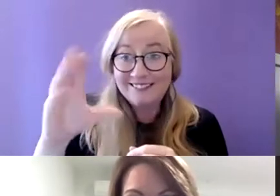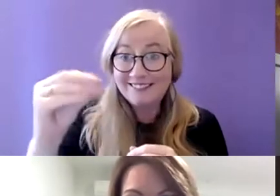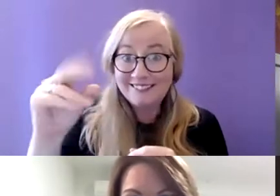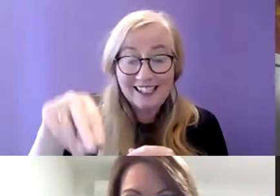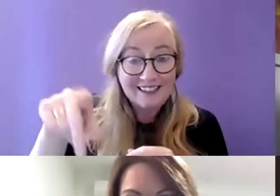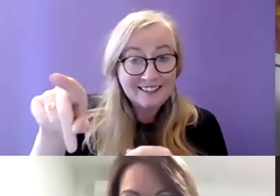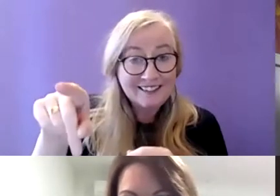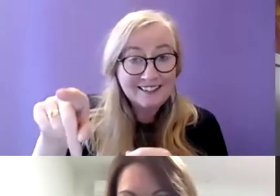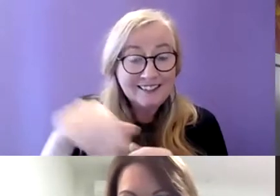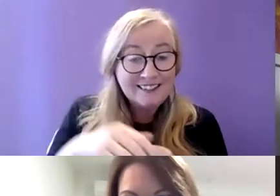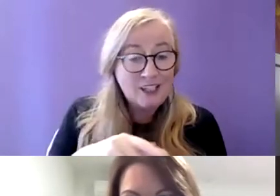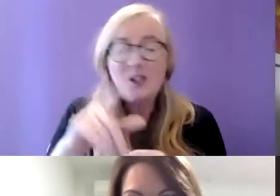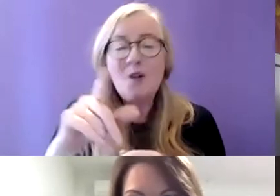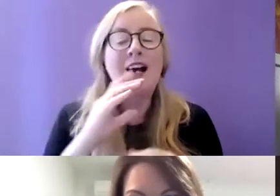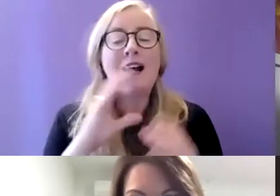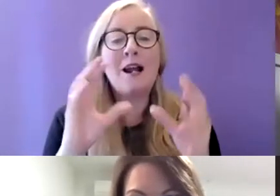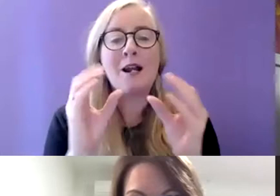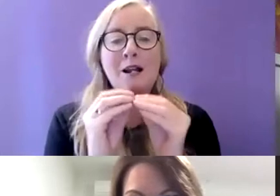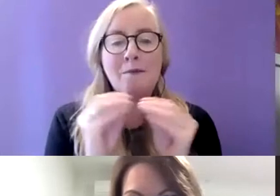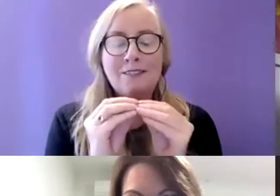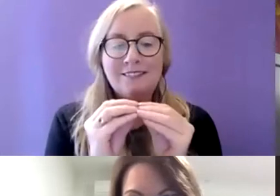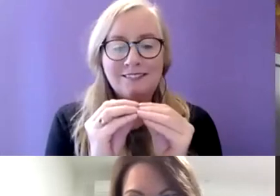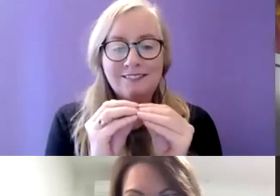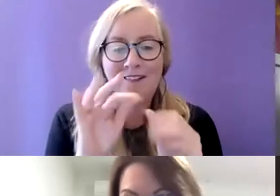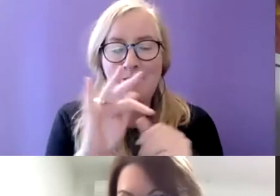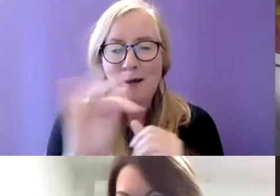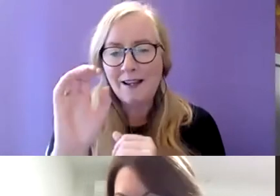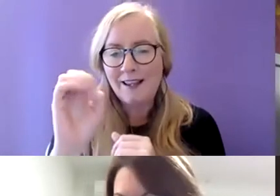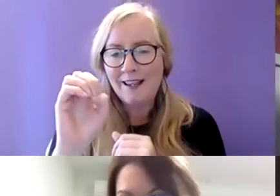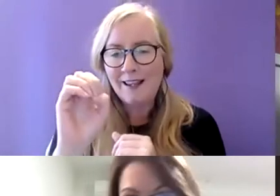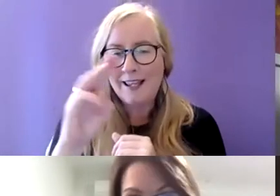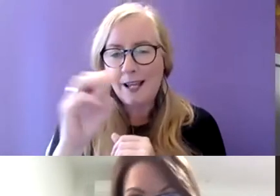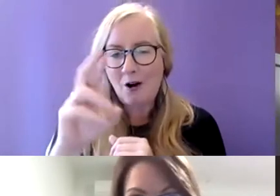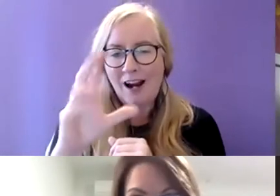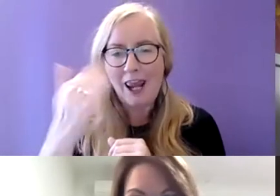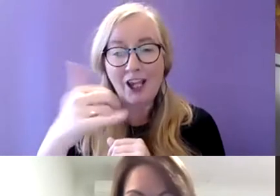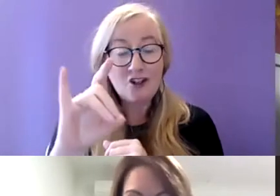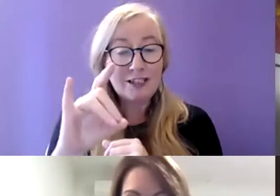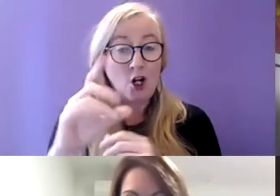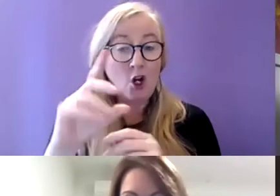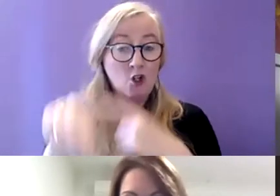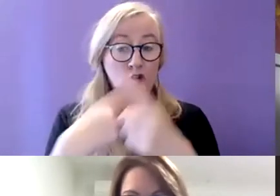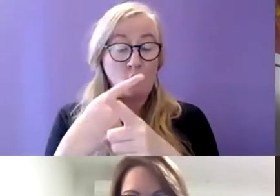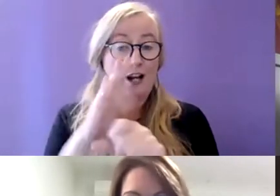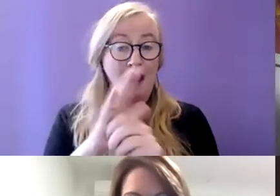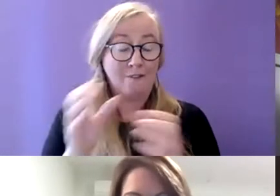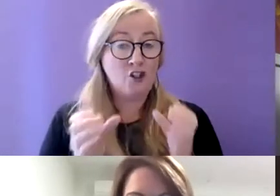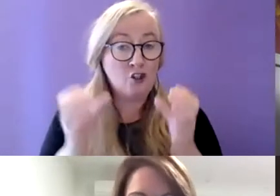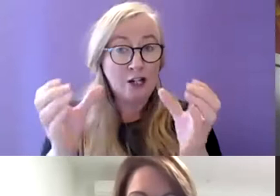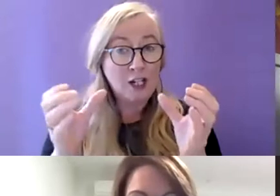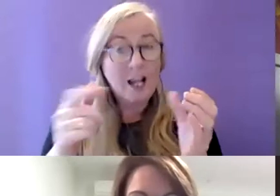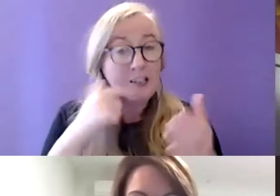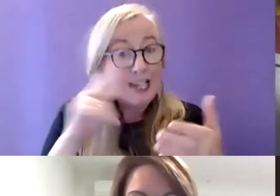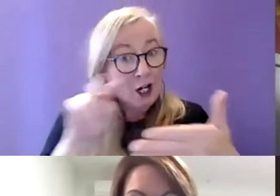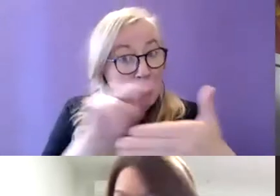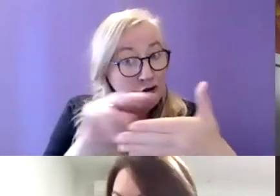yeah there was just a comment from Miss Emer Lynch from the doors of charity will I just read it out then or